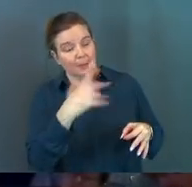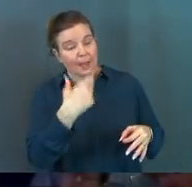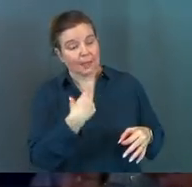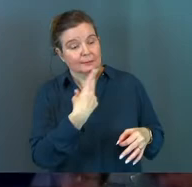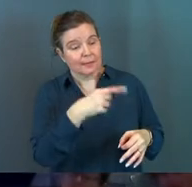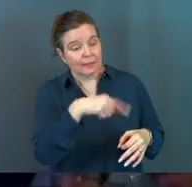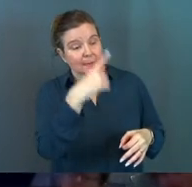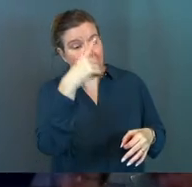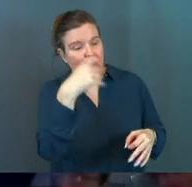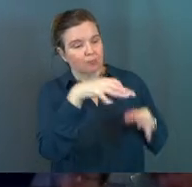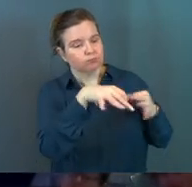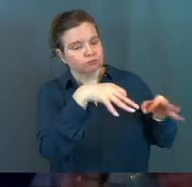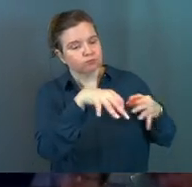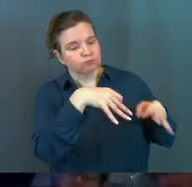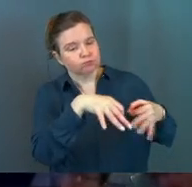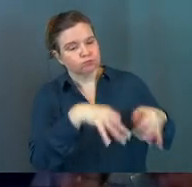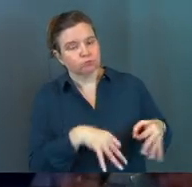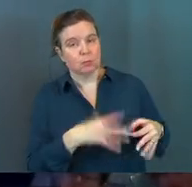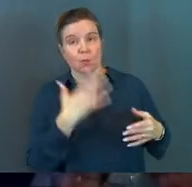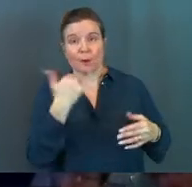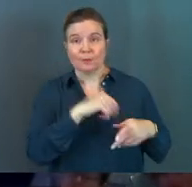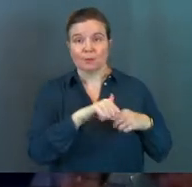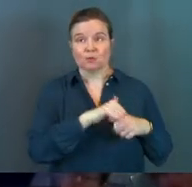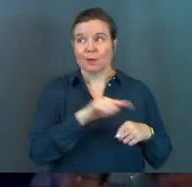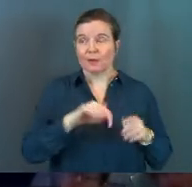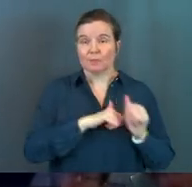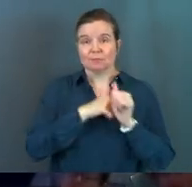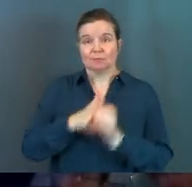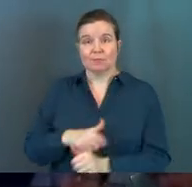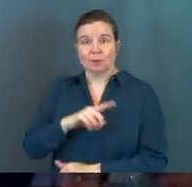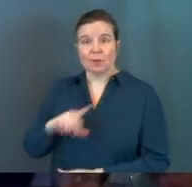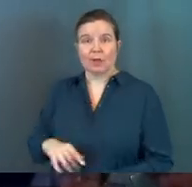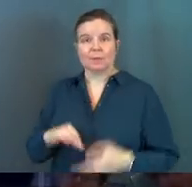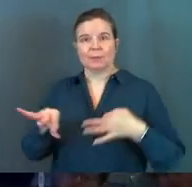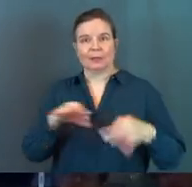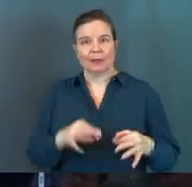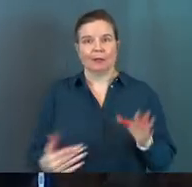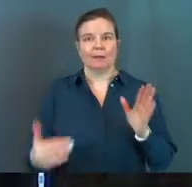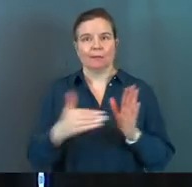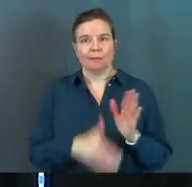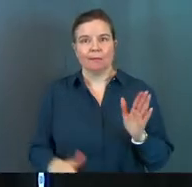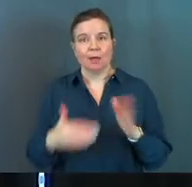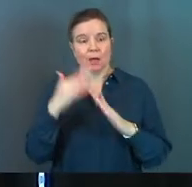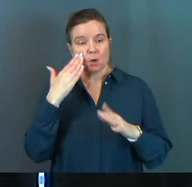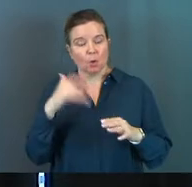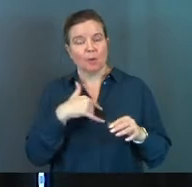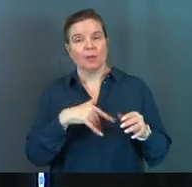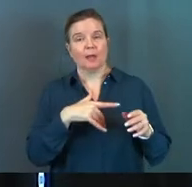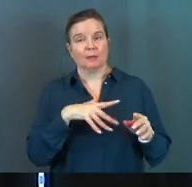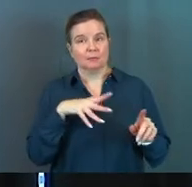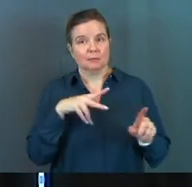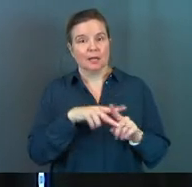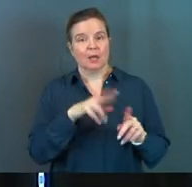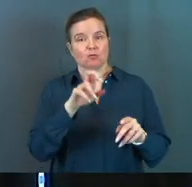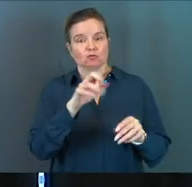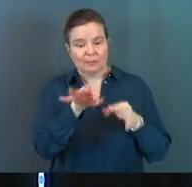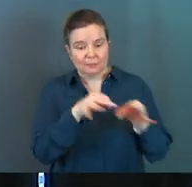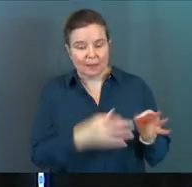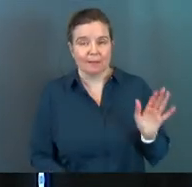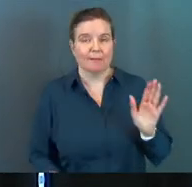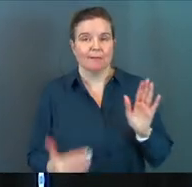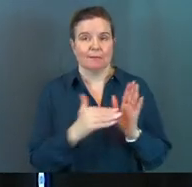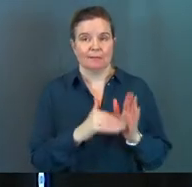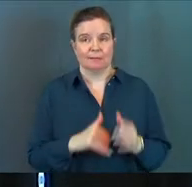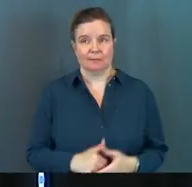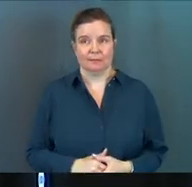Because we're training them up in the ways of the Lord. And we should be explaining and over-explaining and knowing that it leaks and re-explaining again.